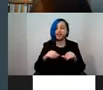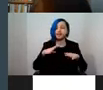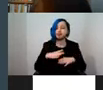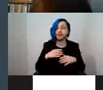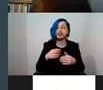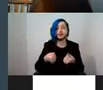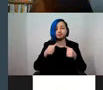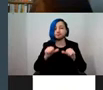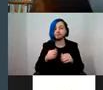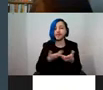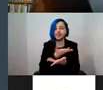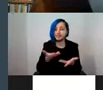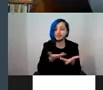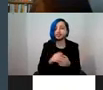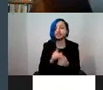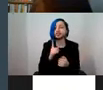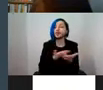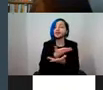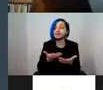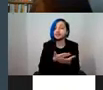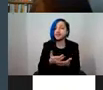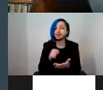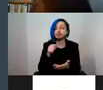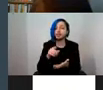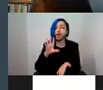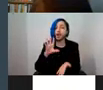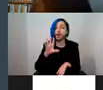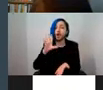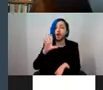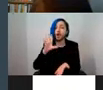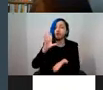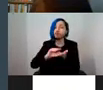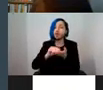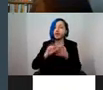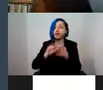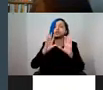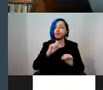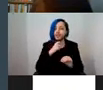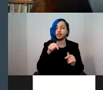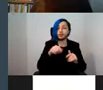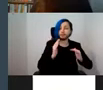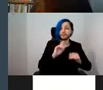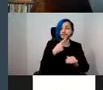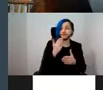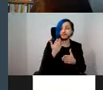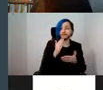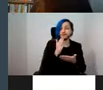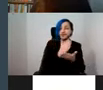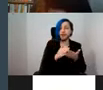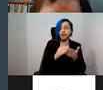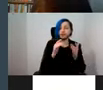with the discussion we will be doing, that won't be recorded. So just to let you know that this session is being recorded, which is a webinar,